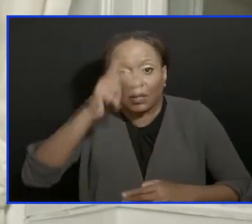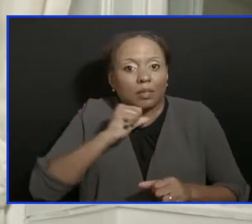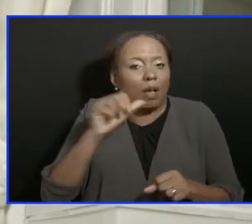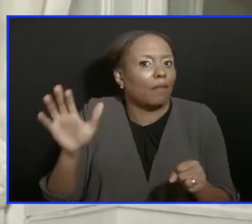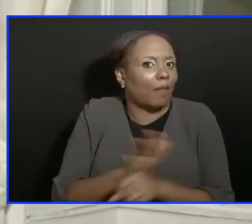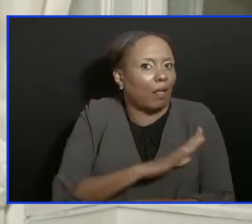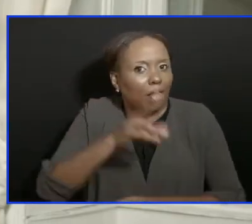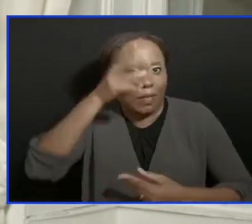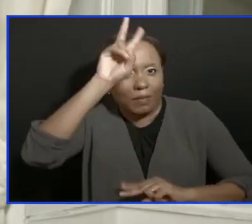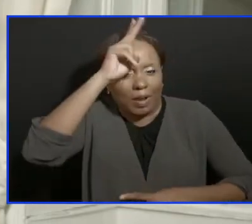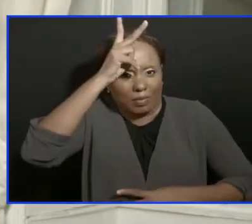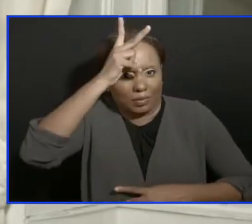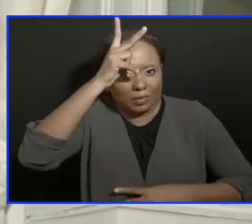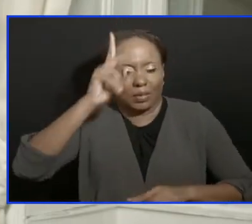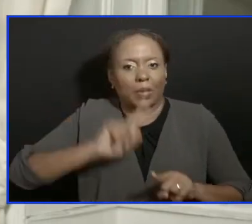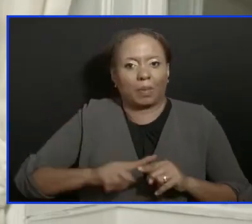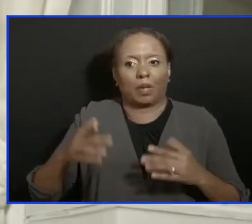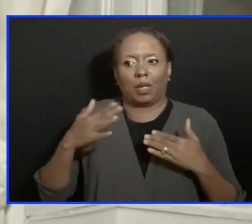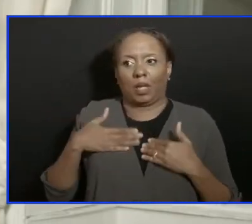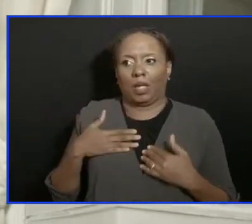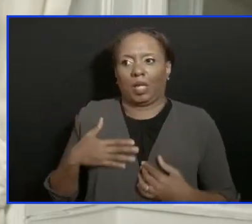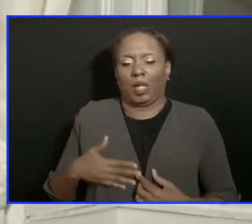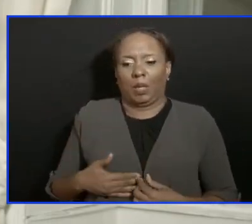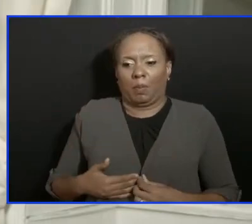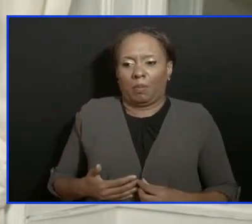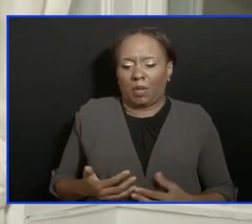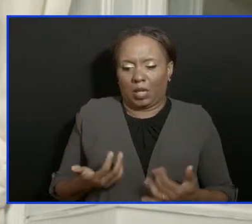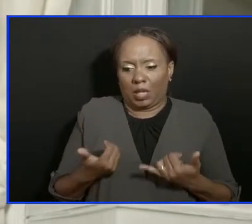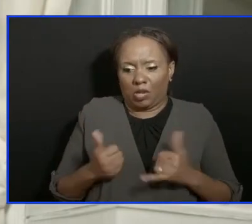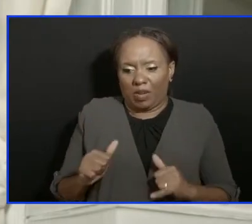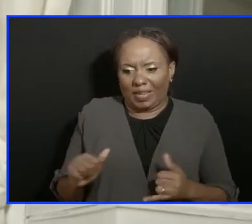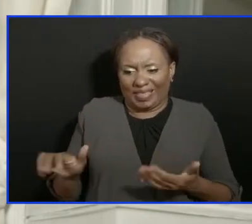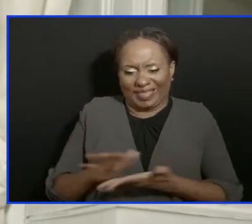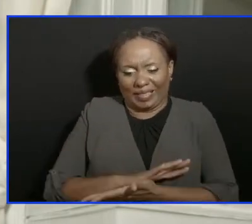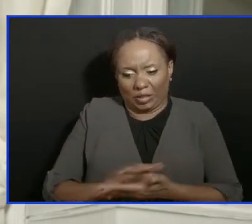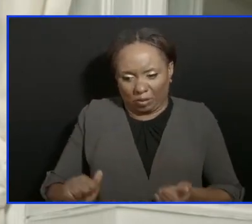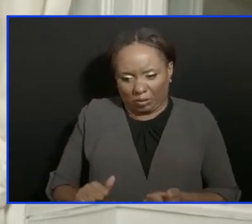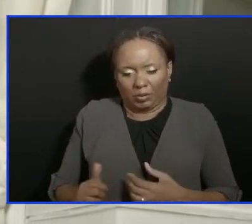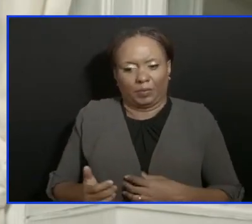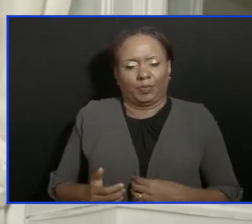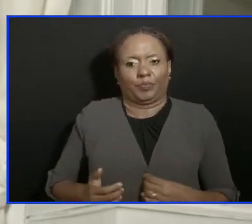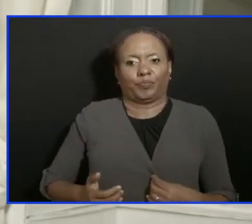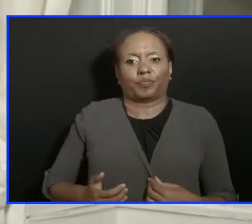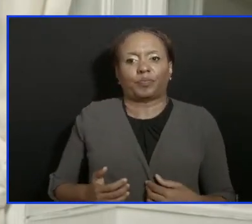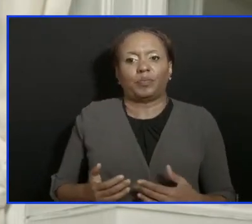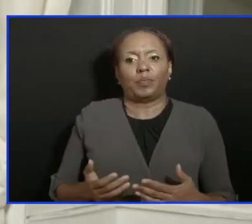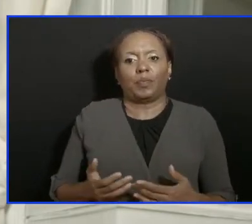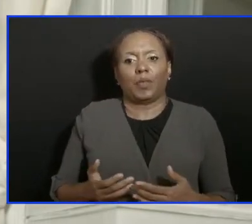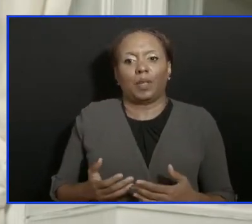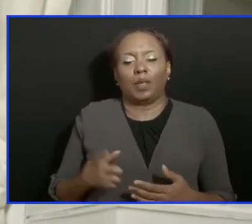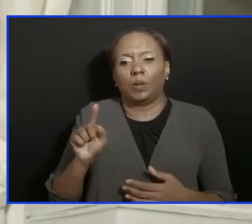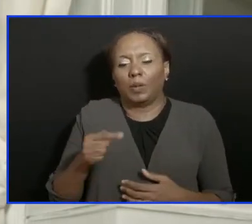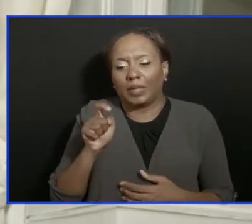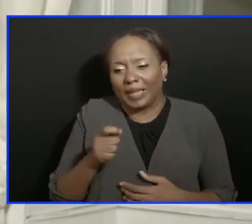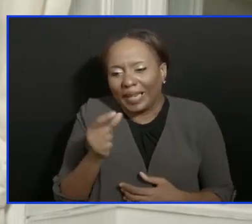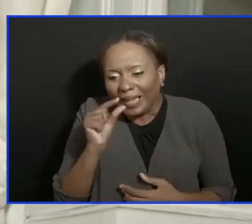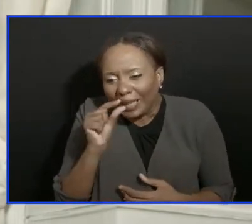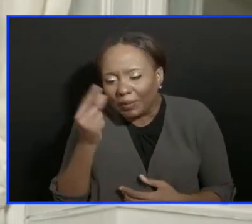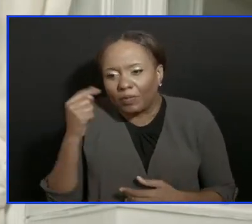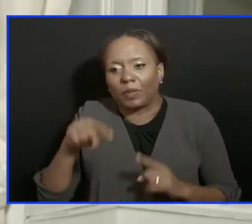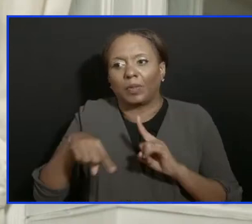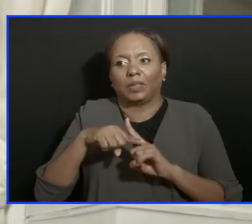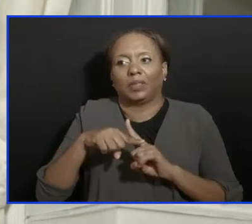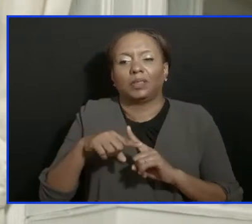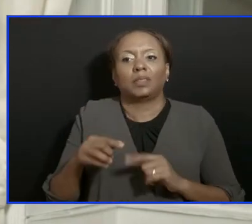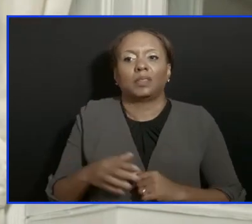that can infect anyone, but your body has mashed it up. Basically, it's up there and you're picking up. You just need a little piece for your test to go positive. So please,